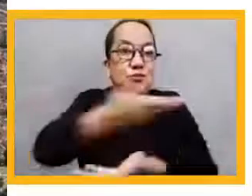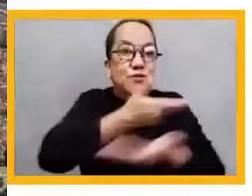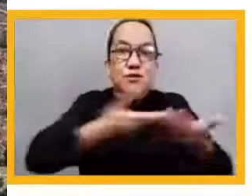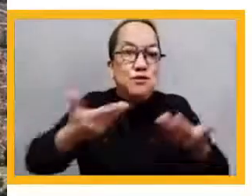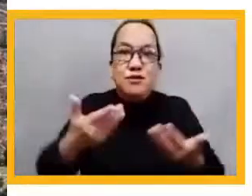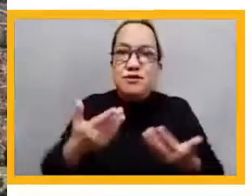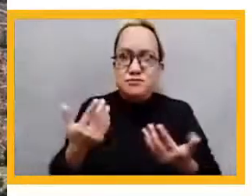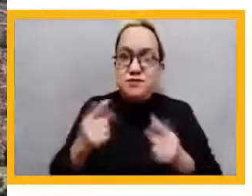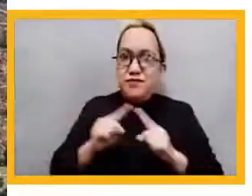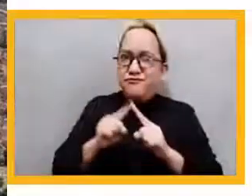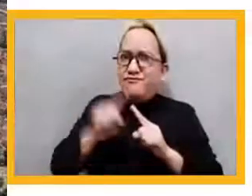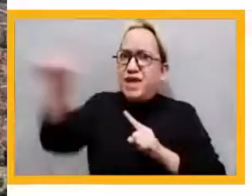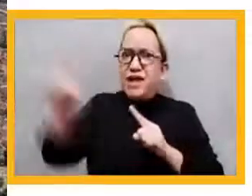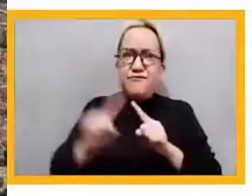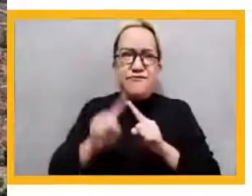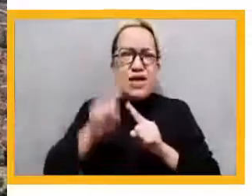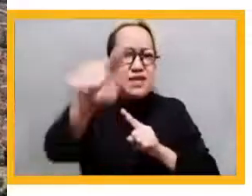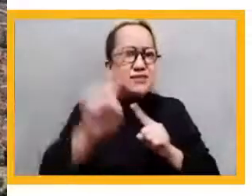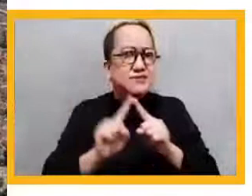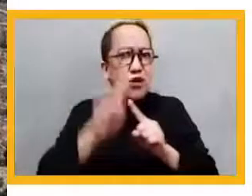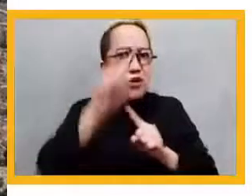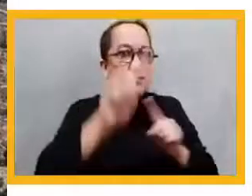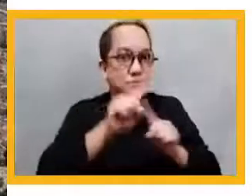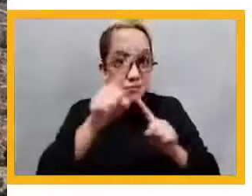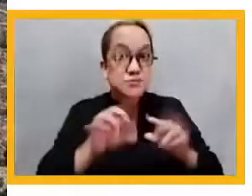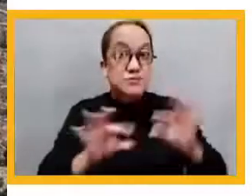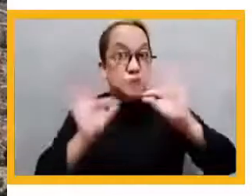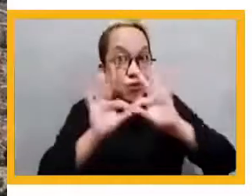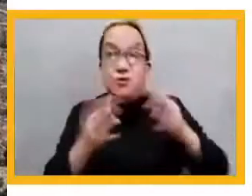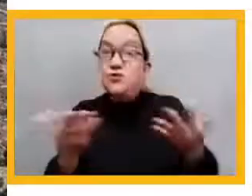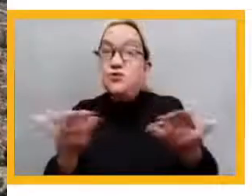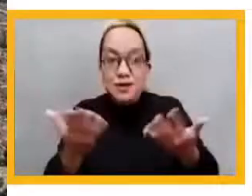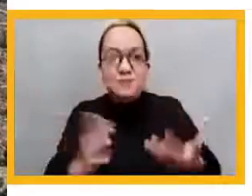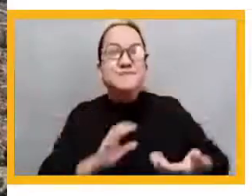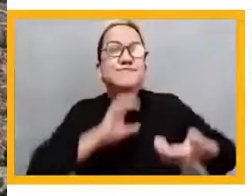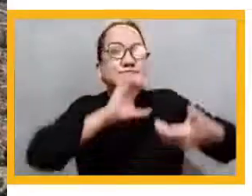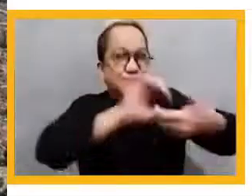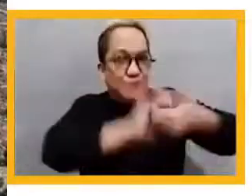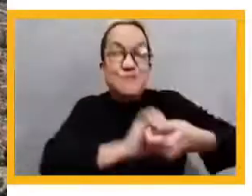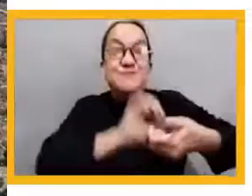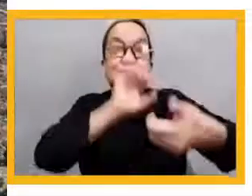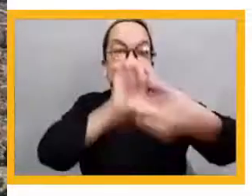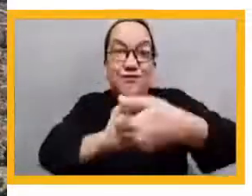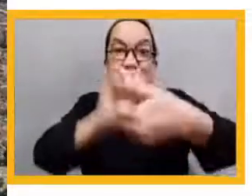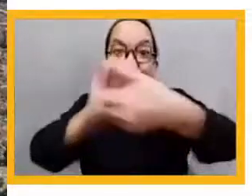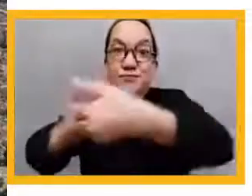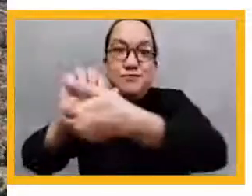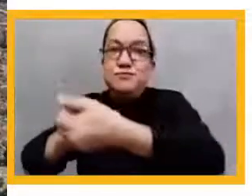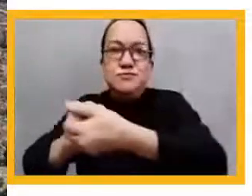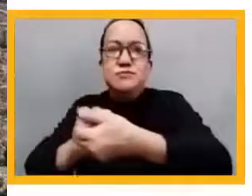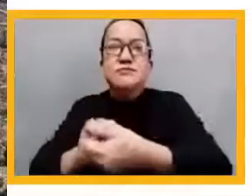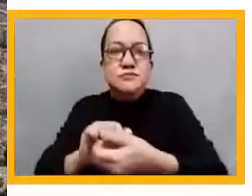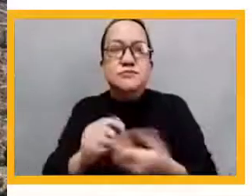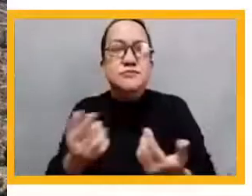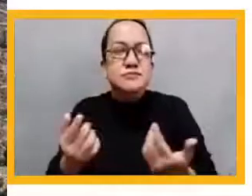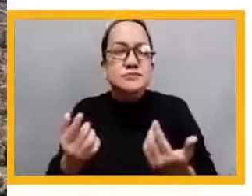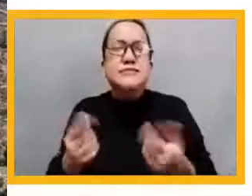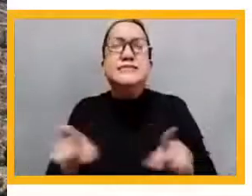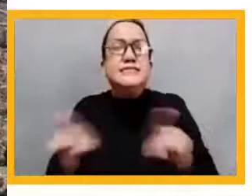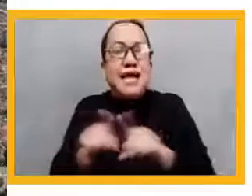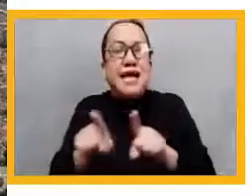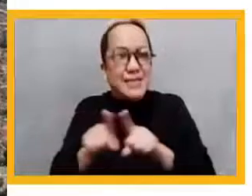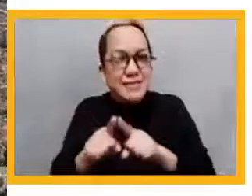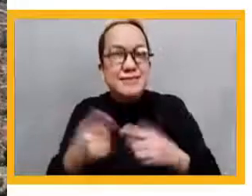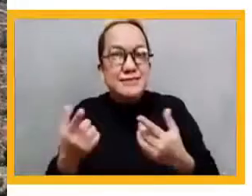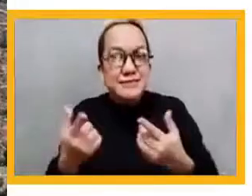similarities and differences. It's much easier to transfer horizontally innovations, usually than from North